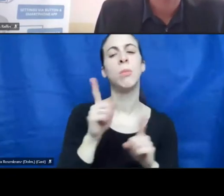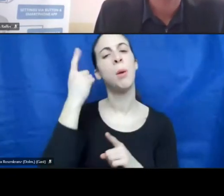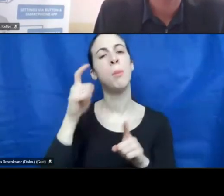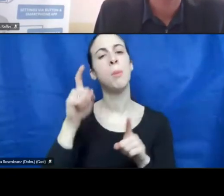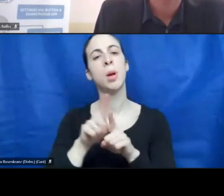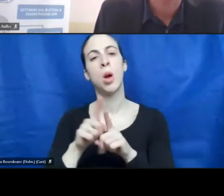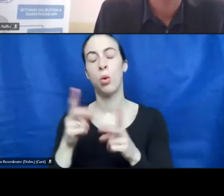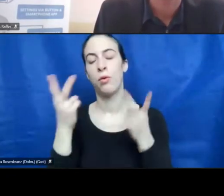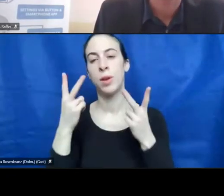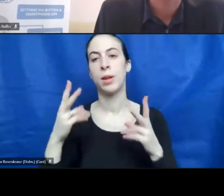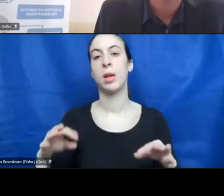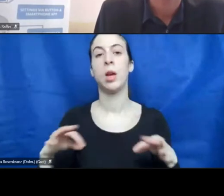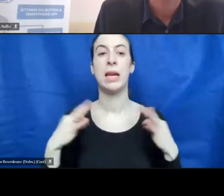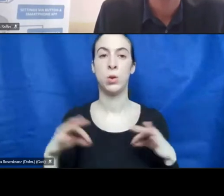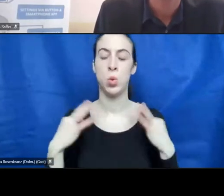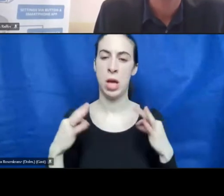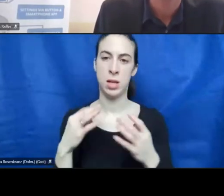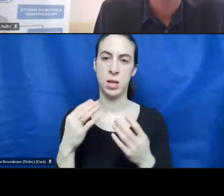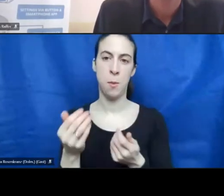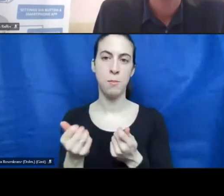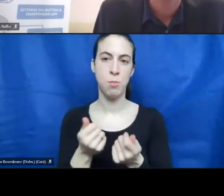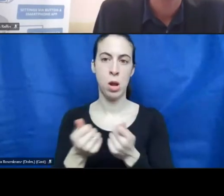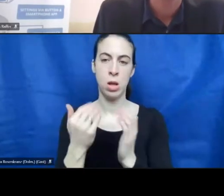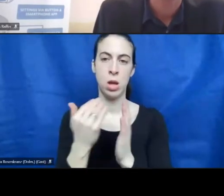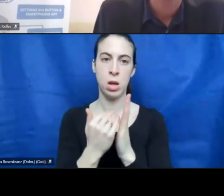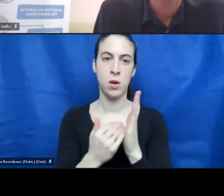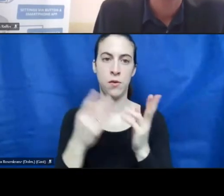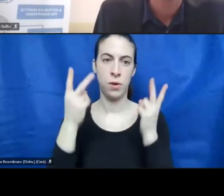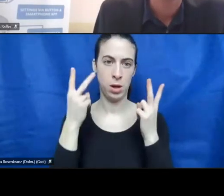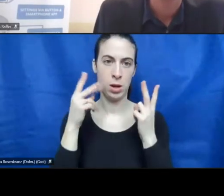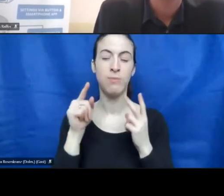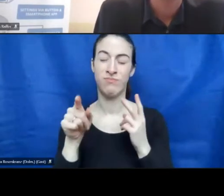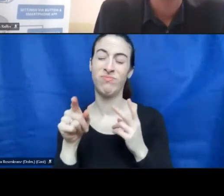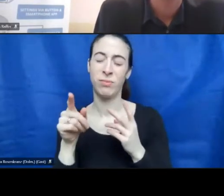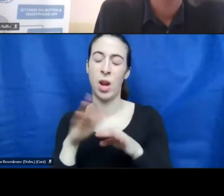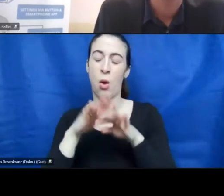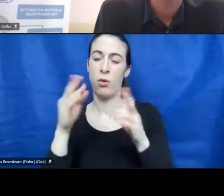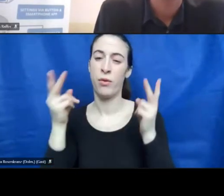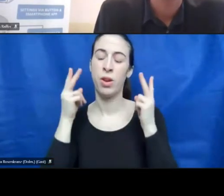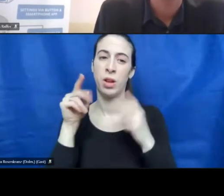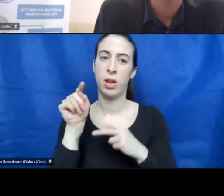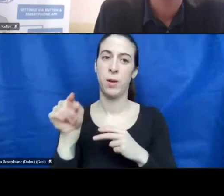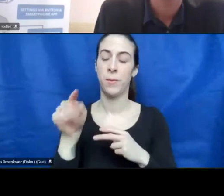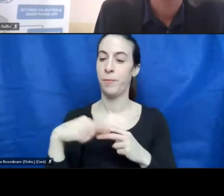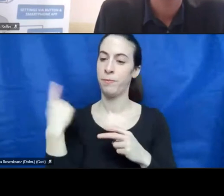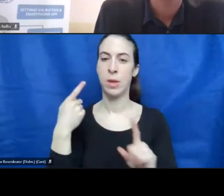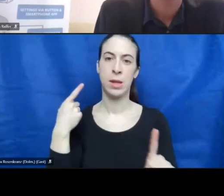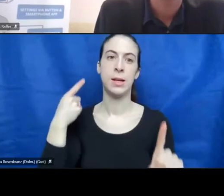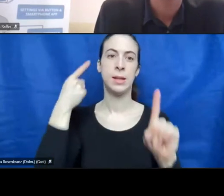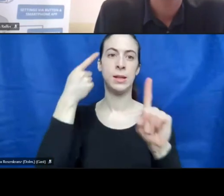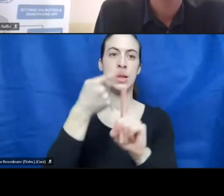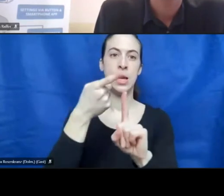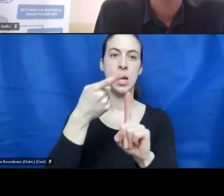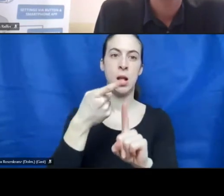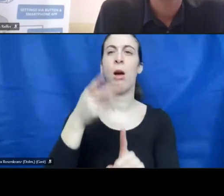health policy mission. That means, and this is really now important, our mission is not to